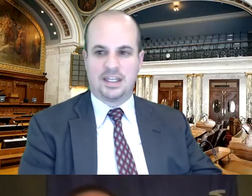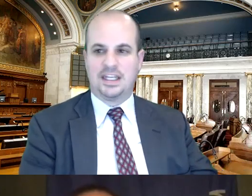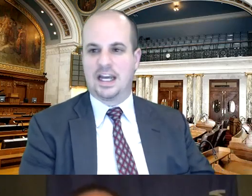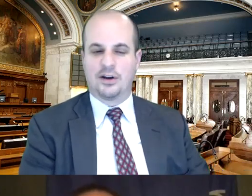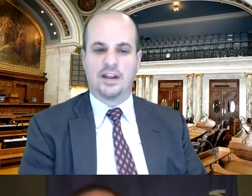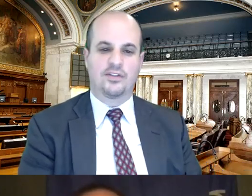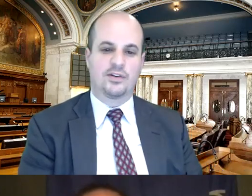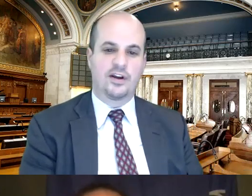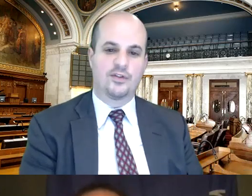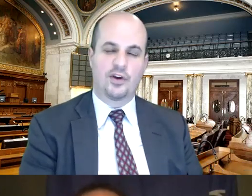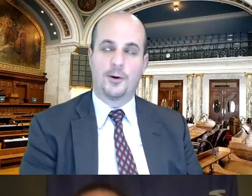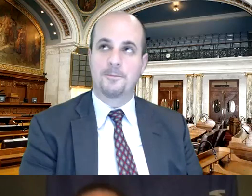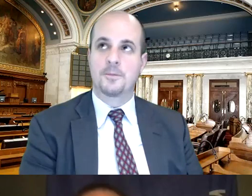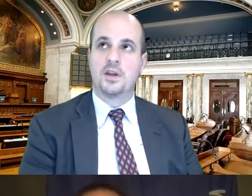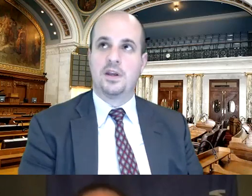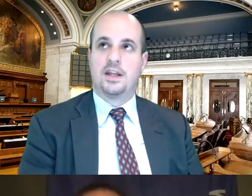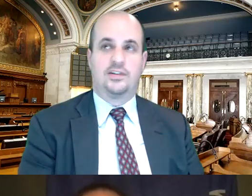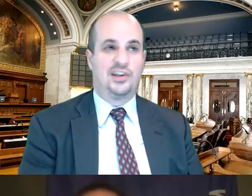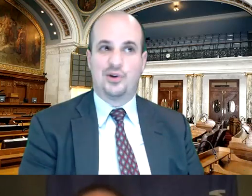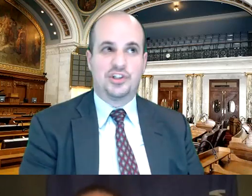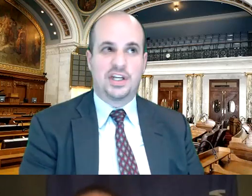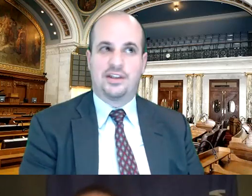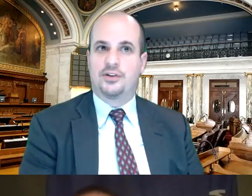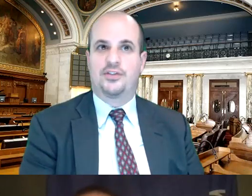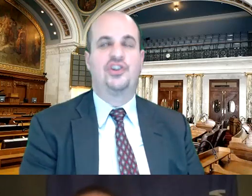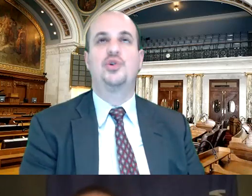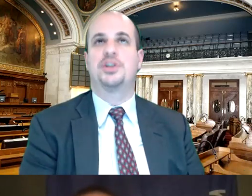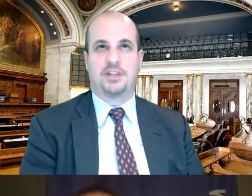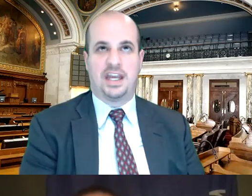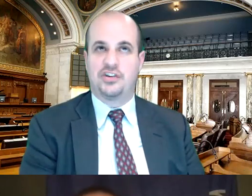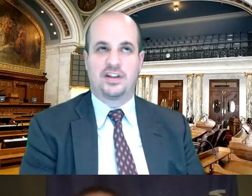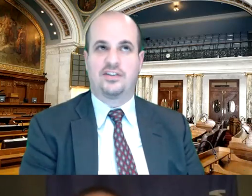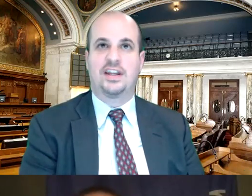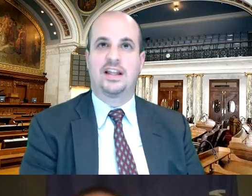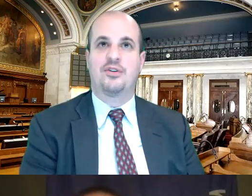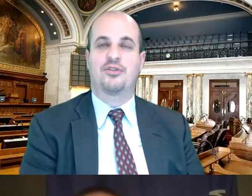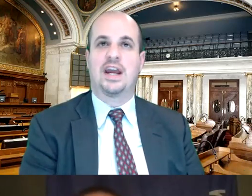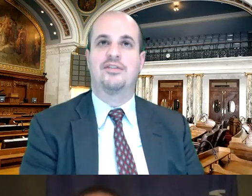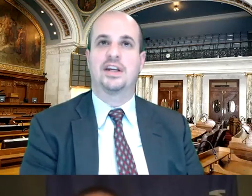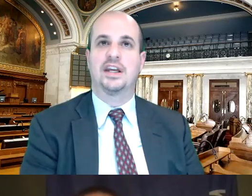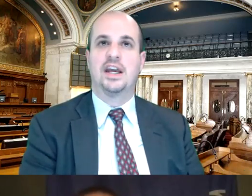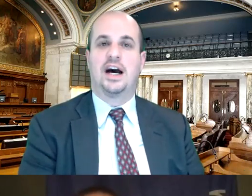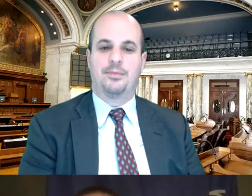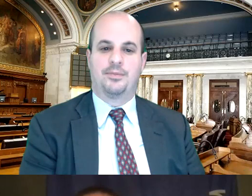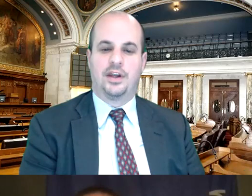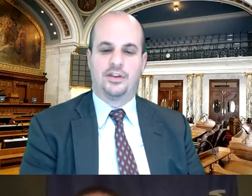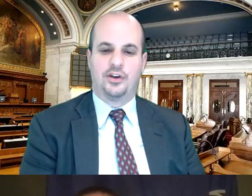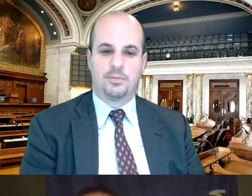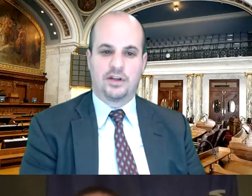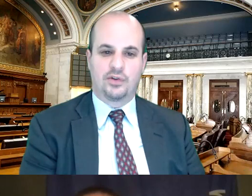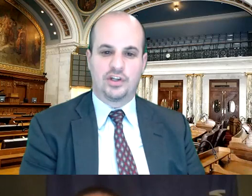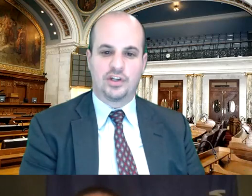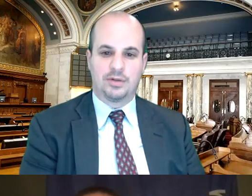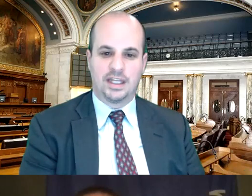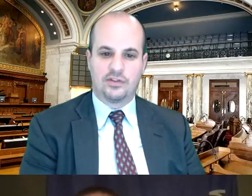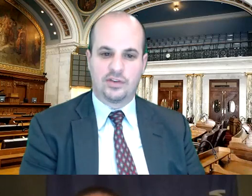shopping and eating out all that sort of stuff so it's huge and there are huge implications at the state level for having um the new